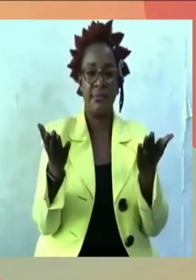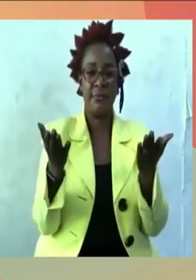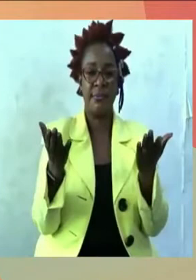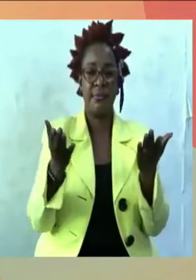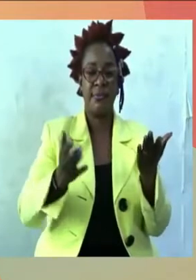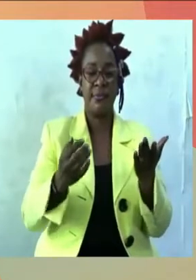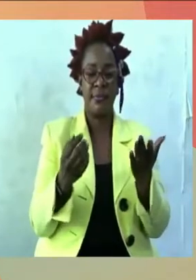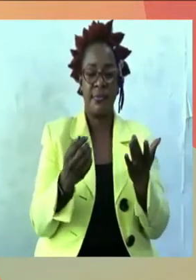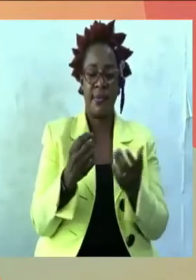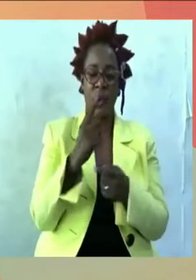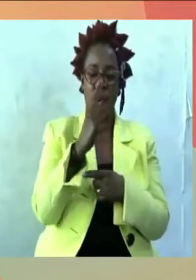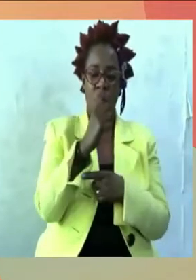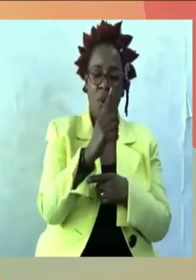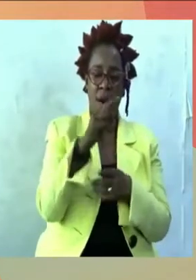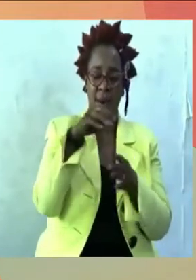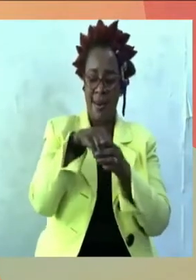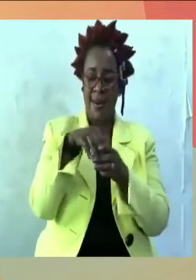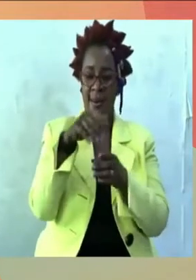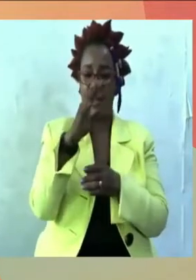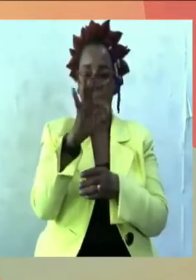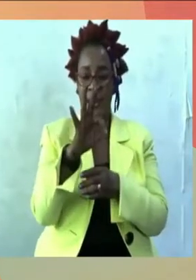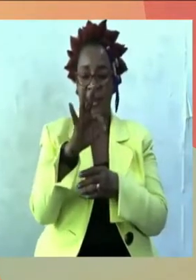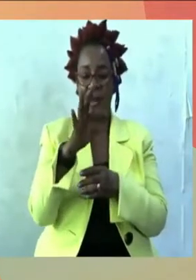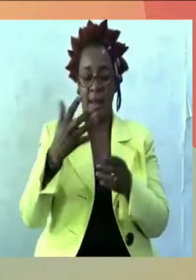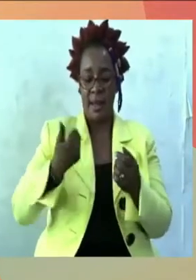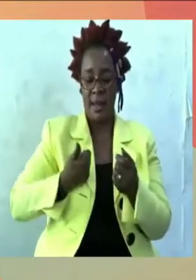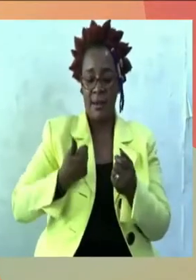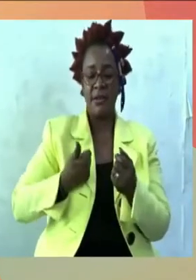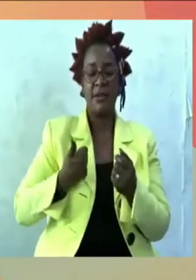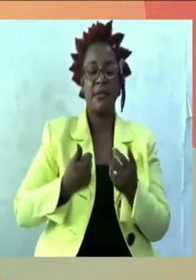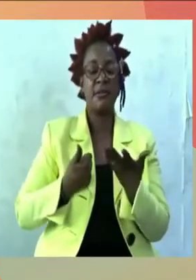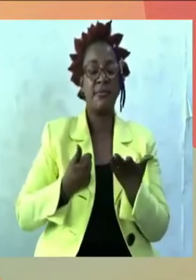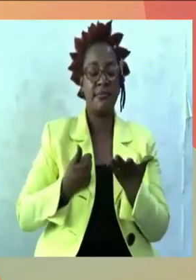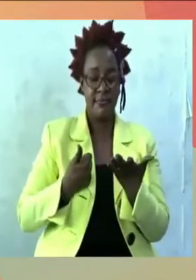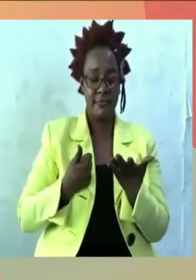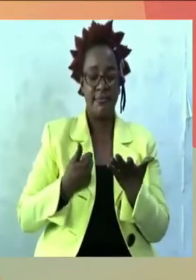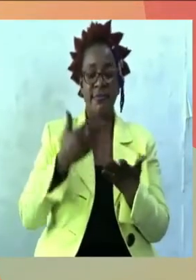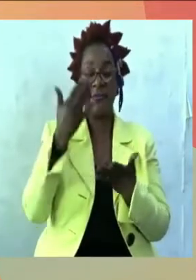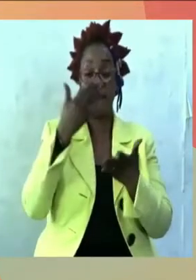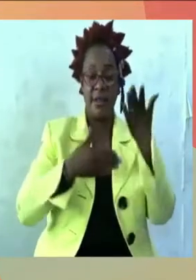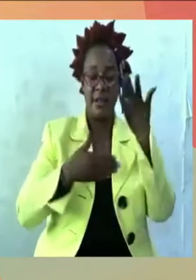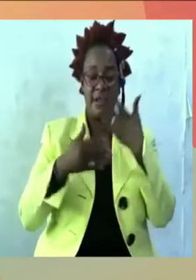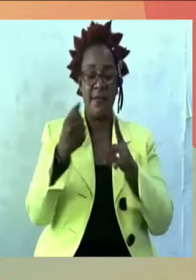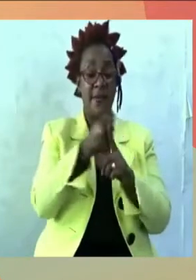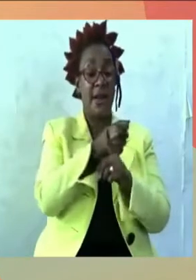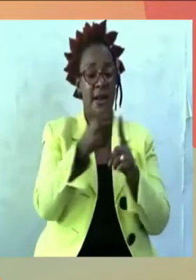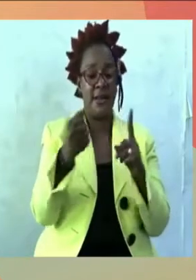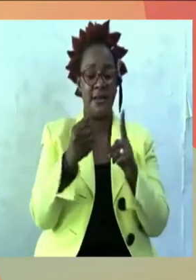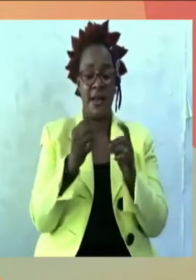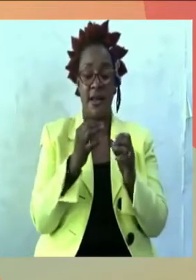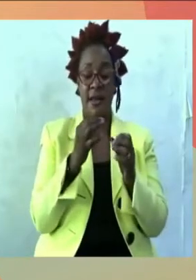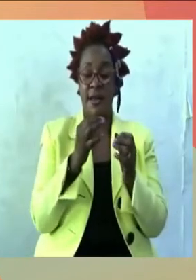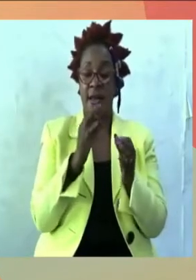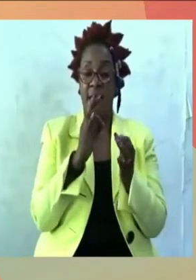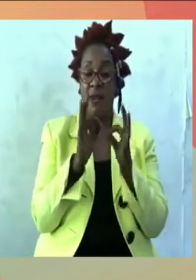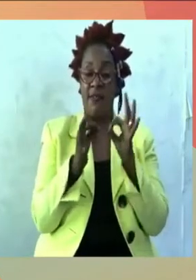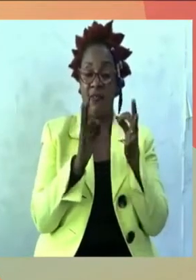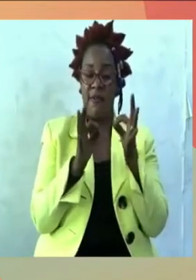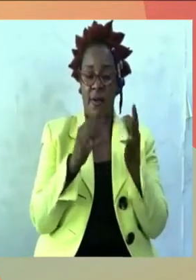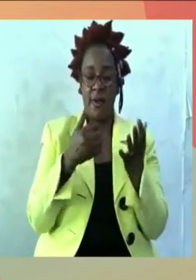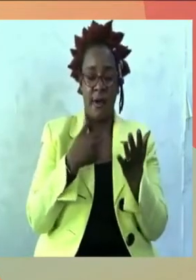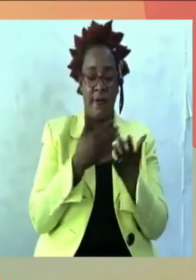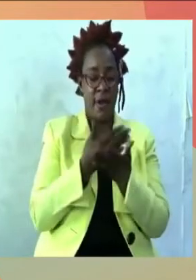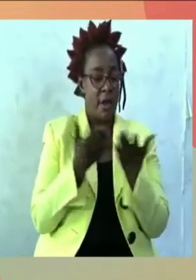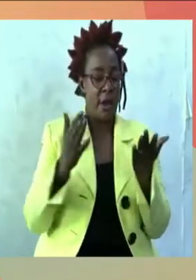three girls face this violence. So if there is a woman sitting next to you, it could be her.